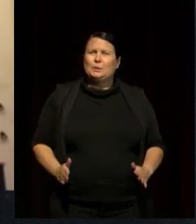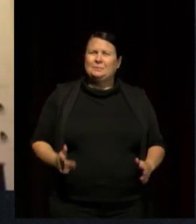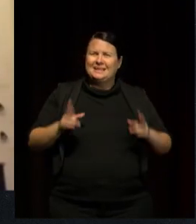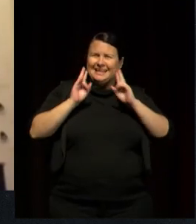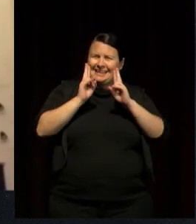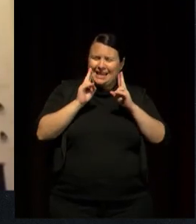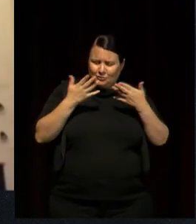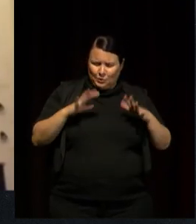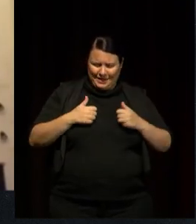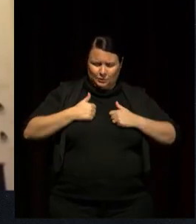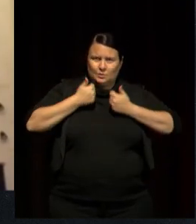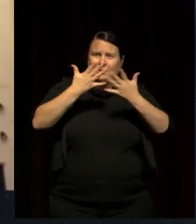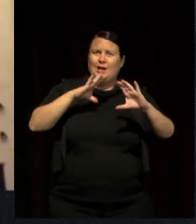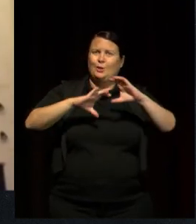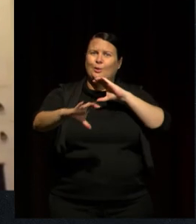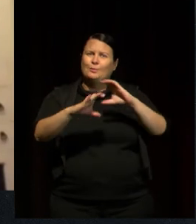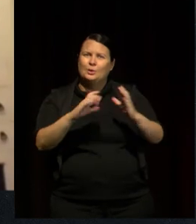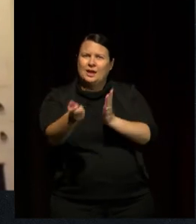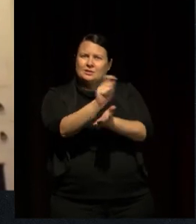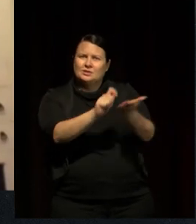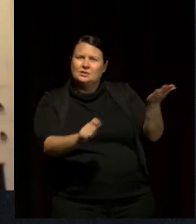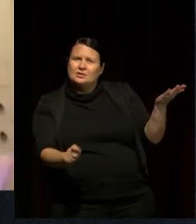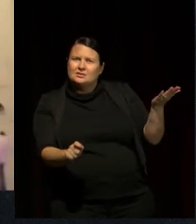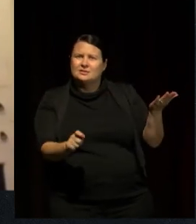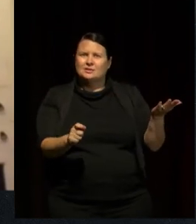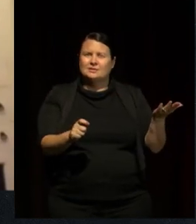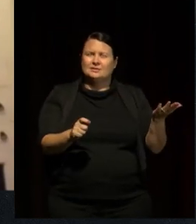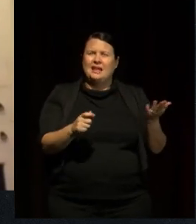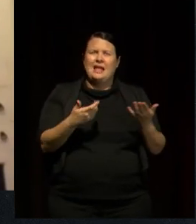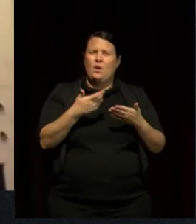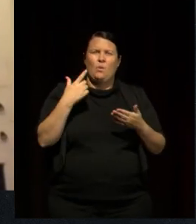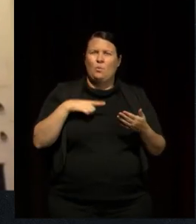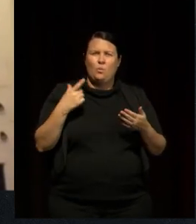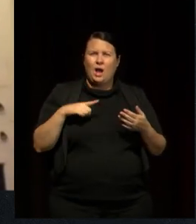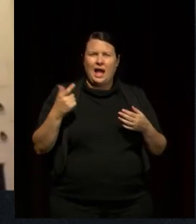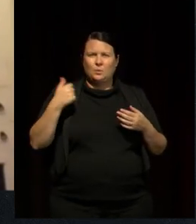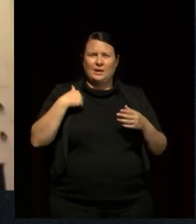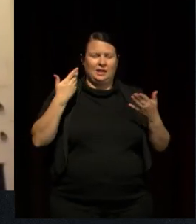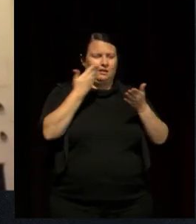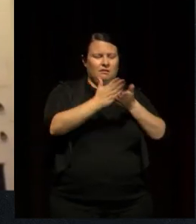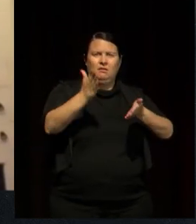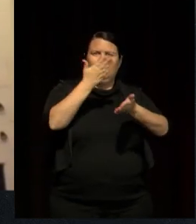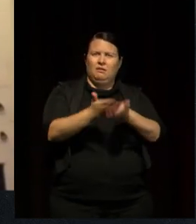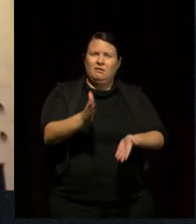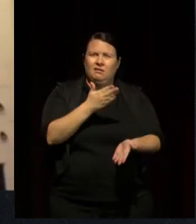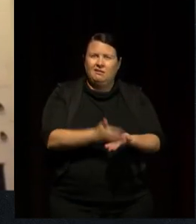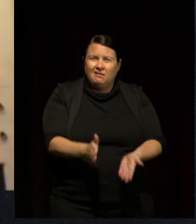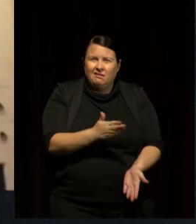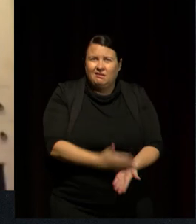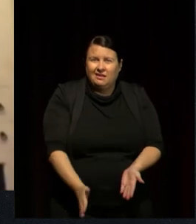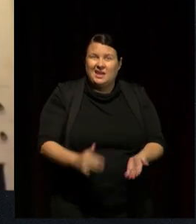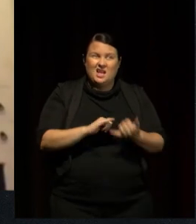capacity to communicate using the hundred languages, and why does it get narrowed down to the point where even our teachers